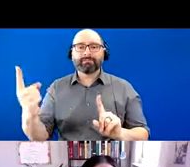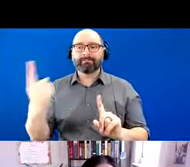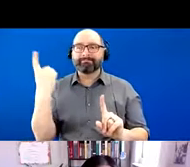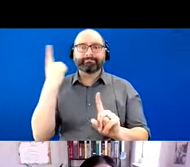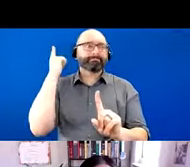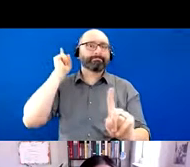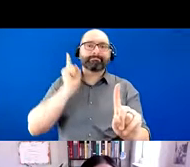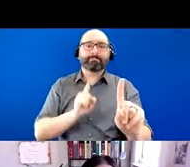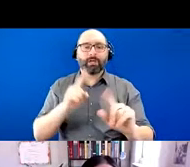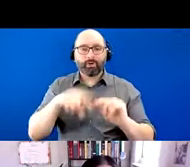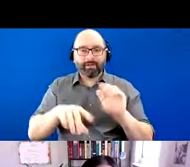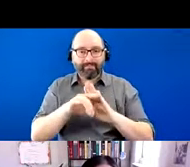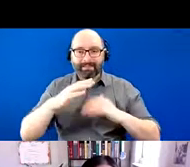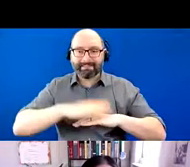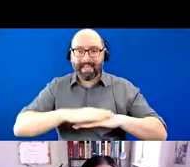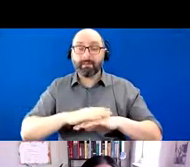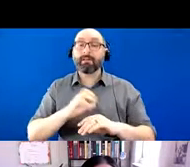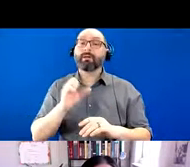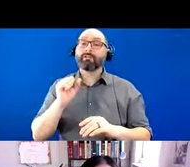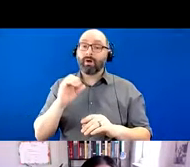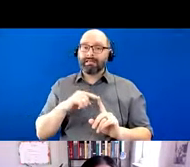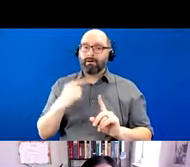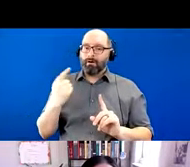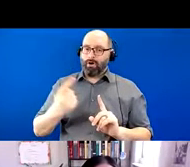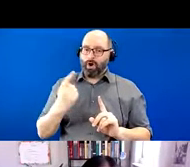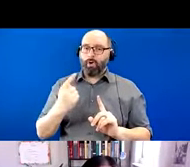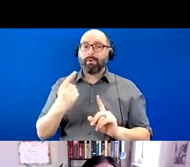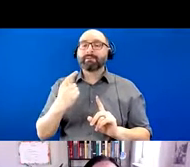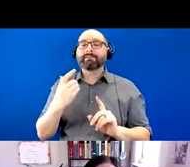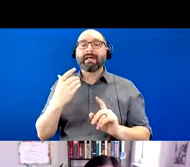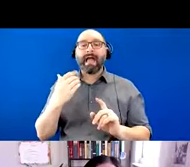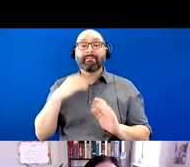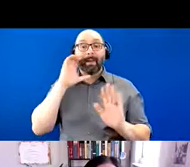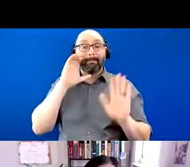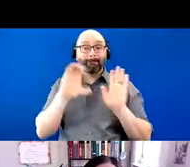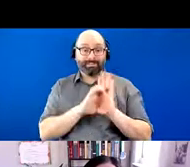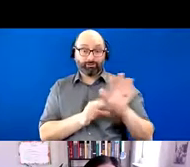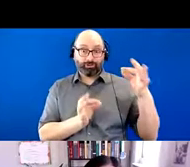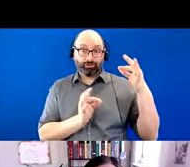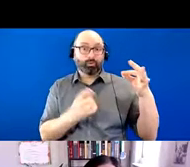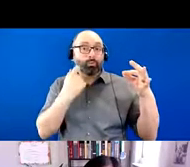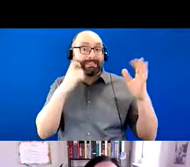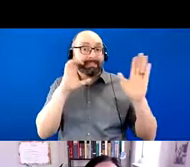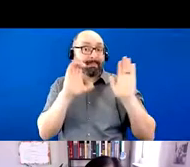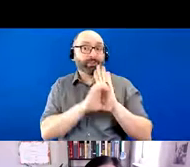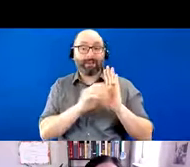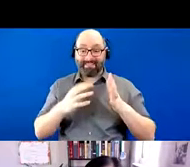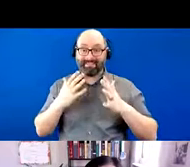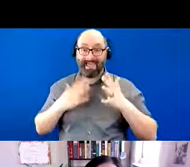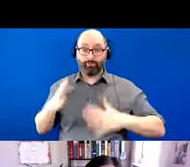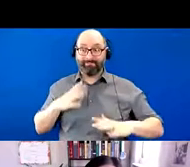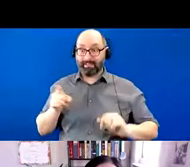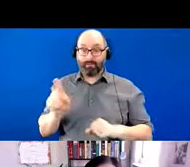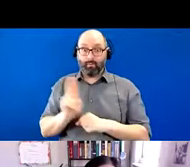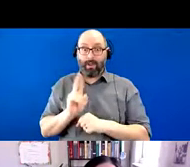So she made it a point to actually always carry a recent picture of him and the outfit he was wearing that day so that if he